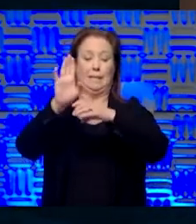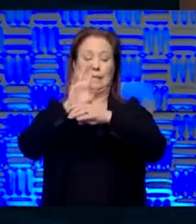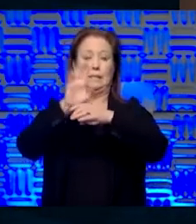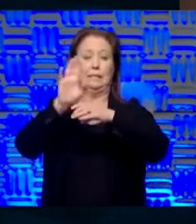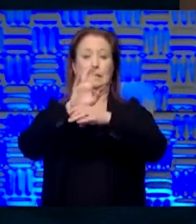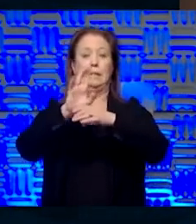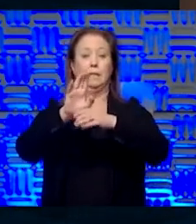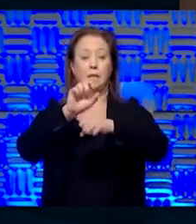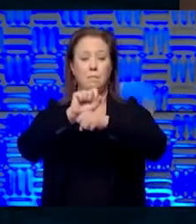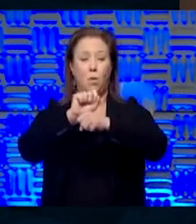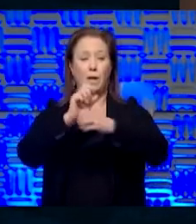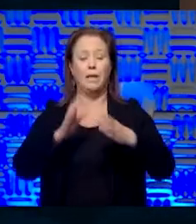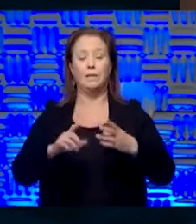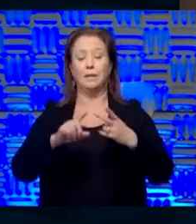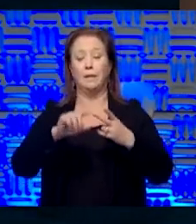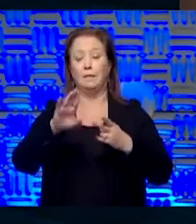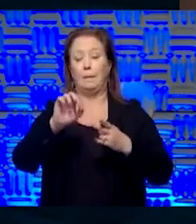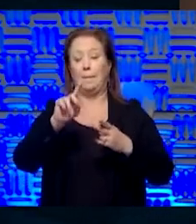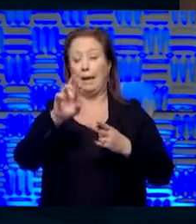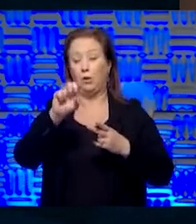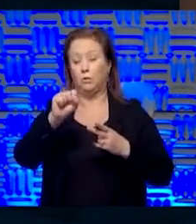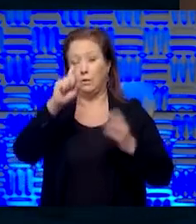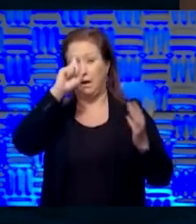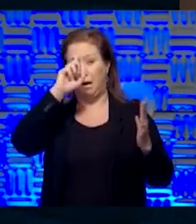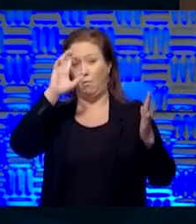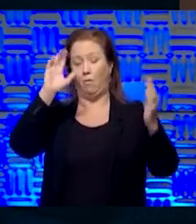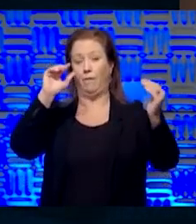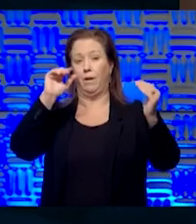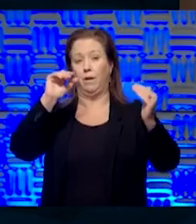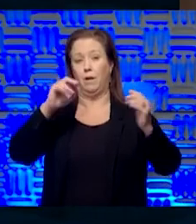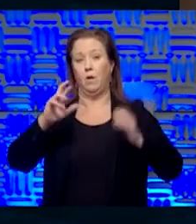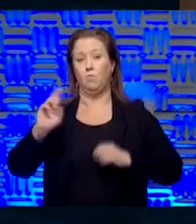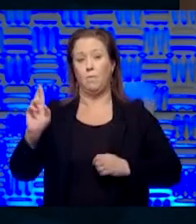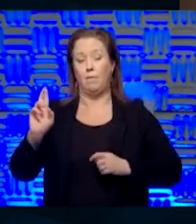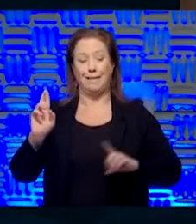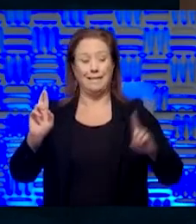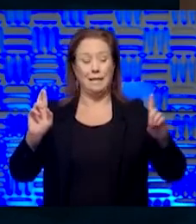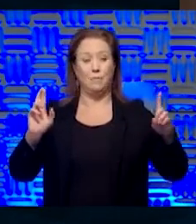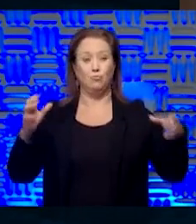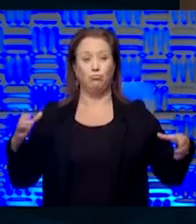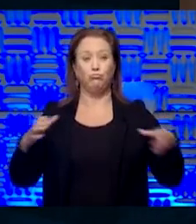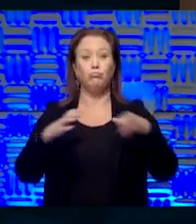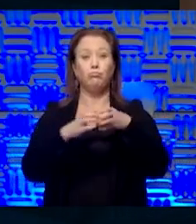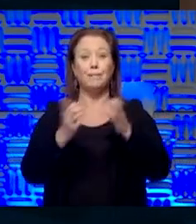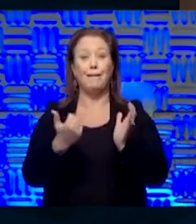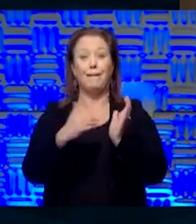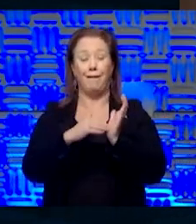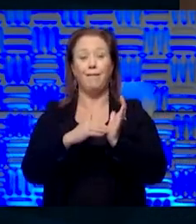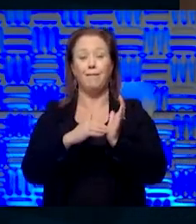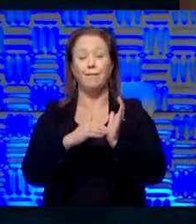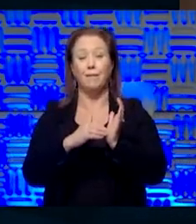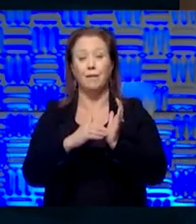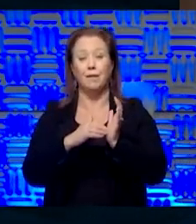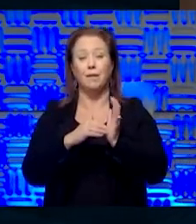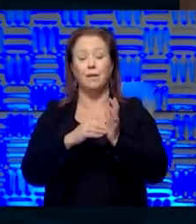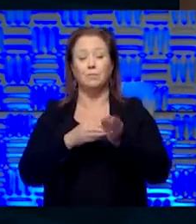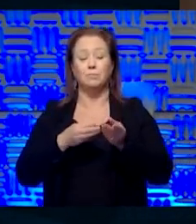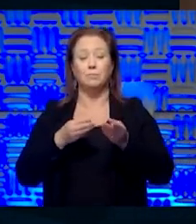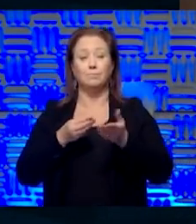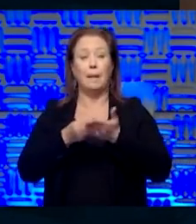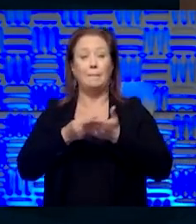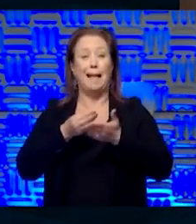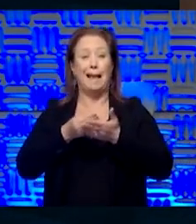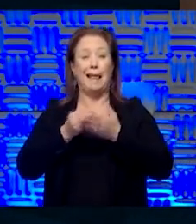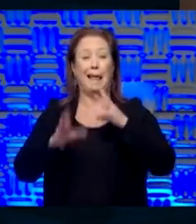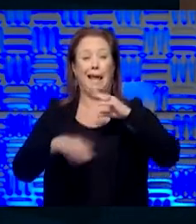employees, and their bankers. And I'm hopeful that Republicans, Democrats will come together once again, replenish the amount of money